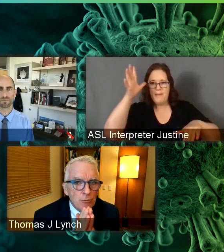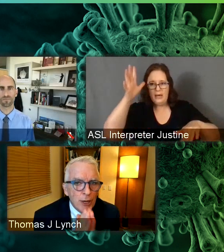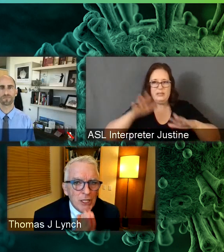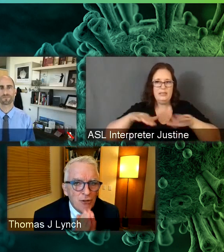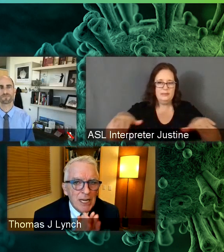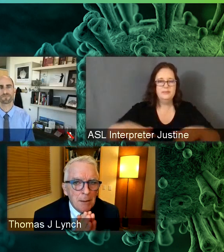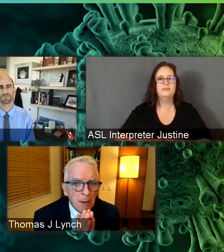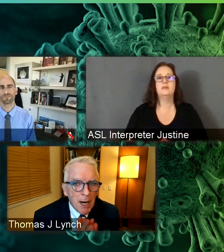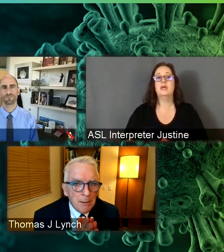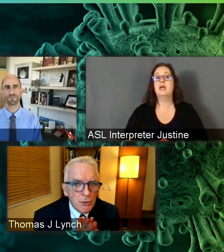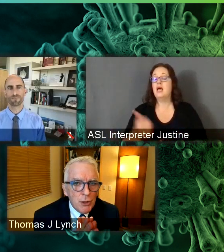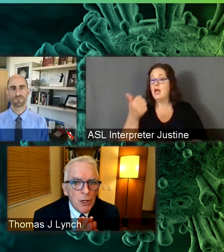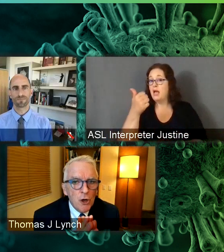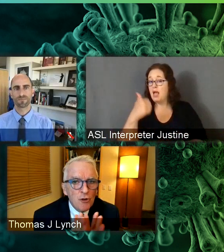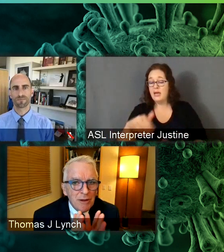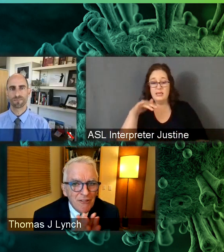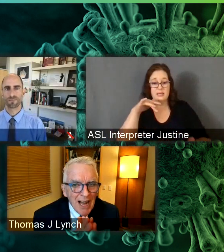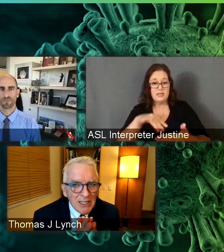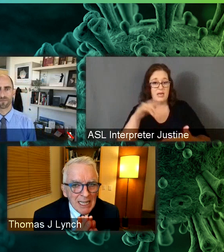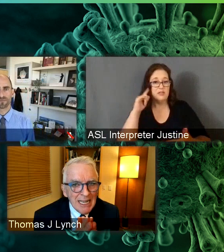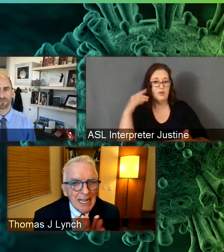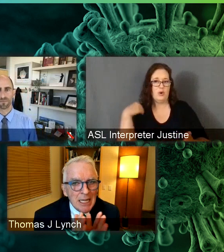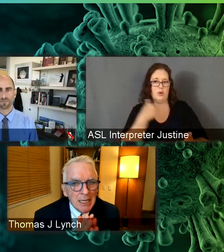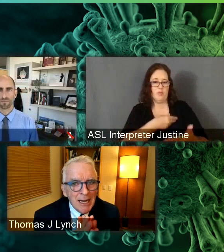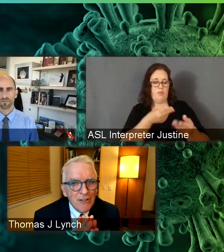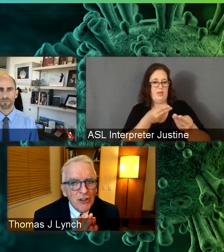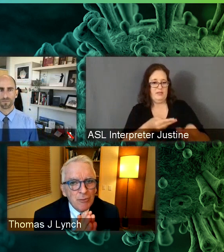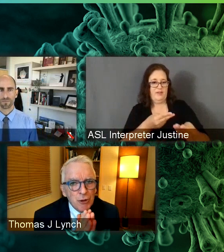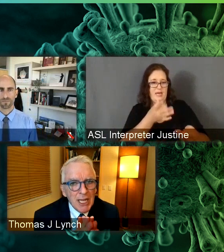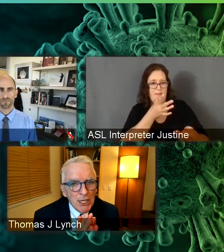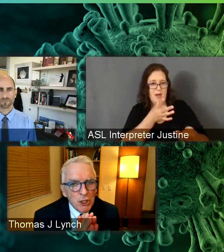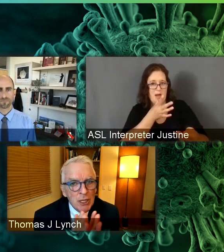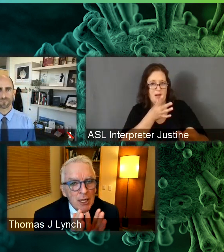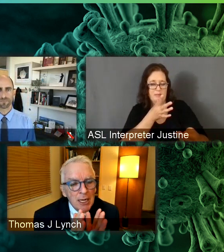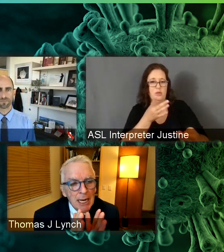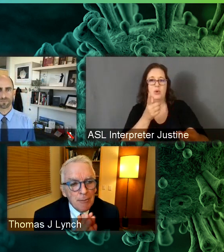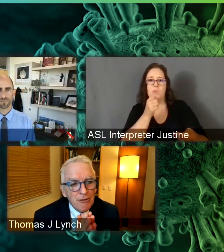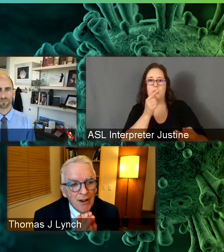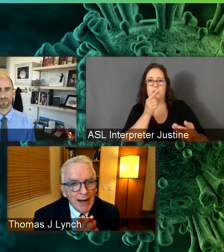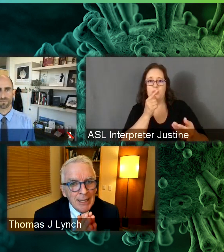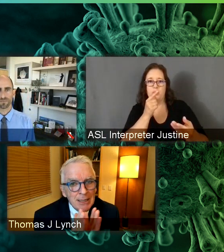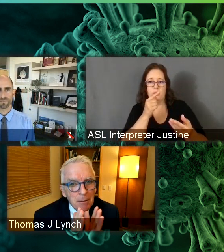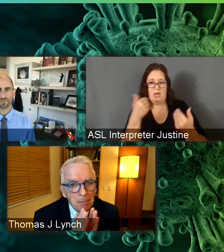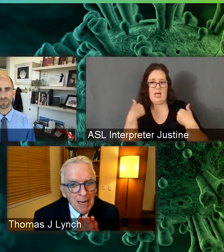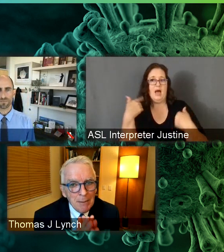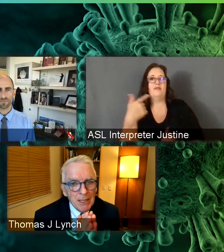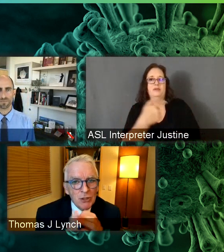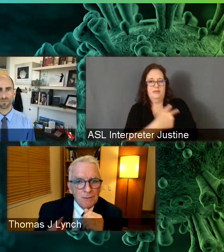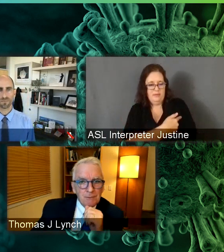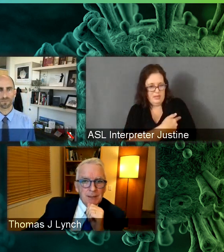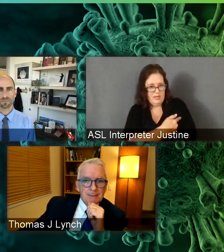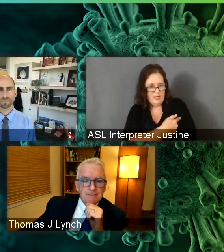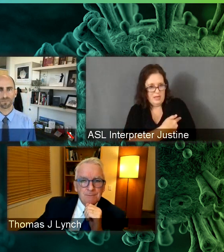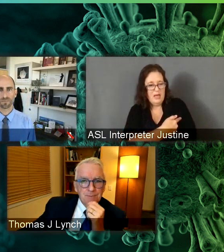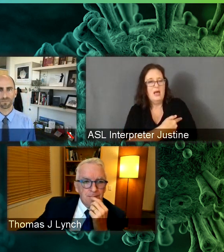has, have there been any studies on breastfeeding moms who've been vaccinated and the level of protection it provides babies?